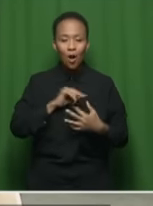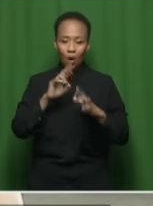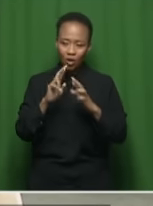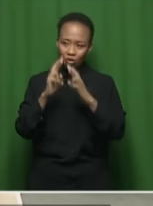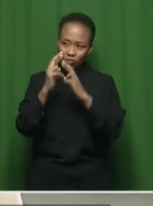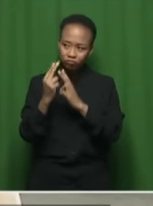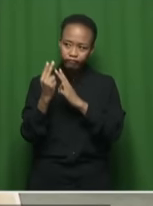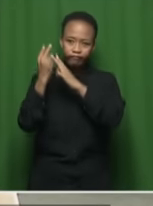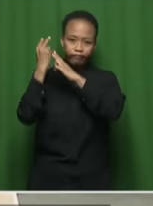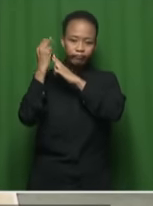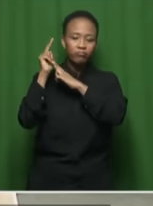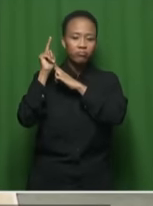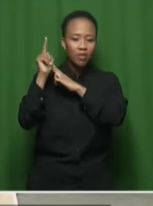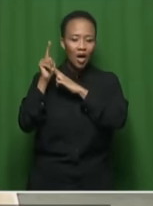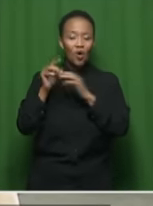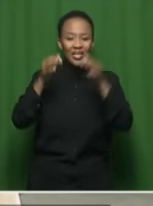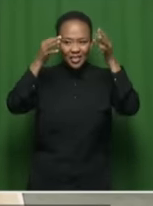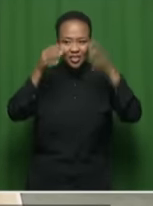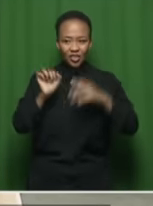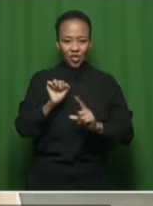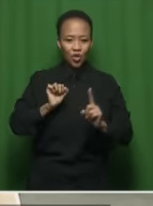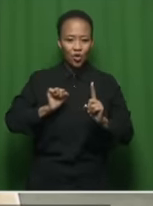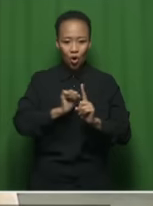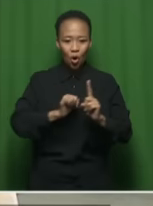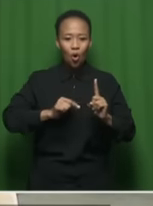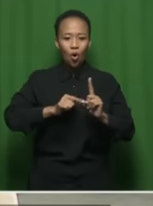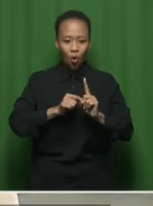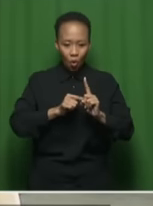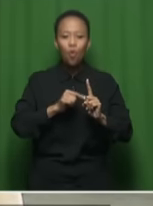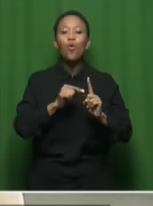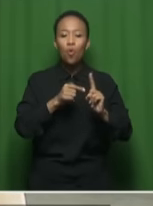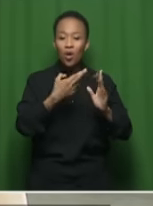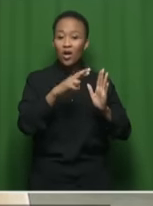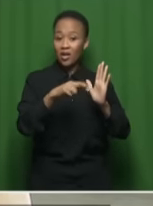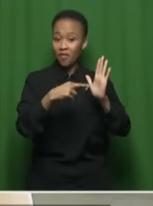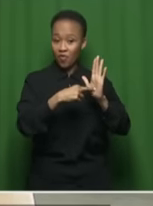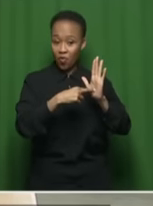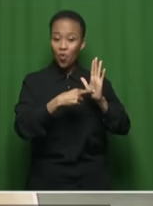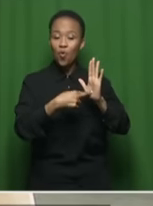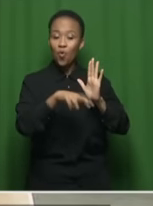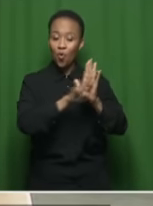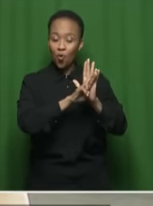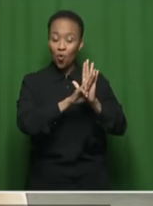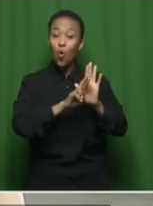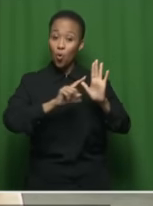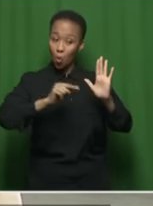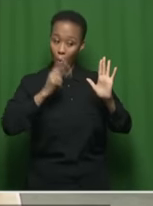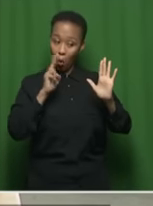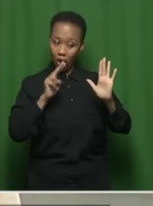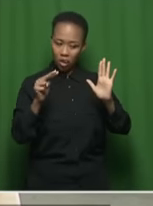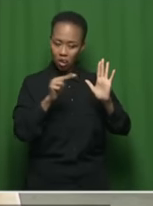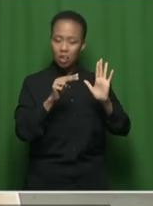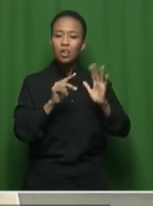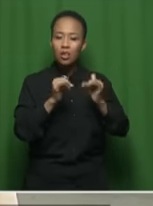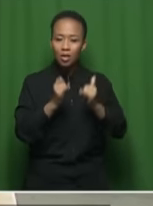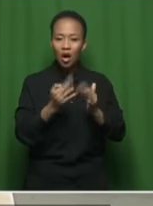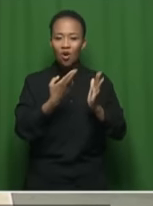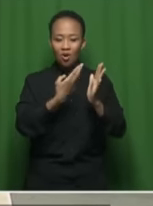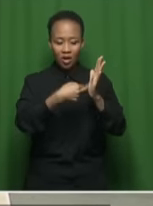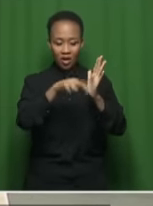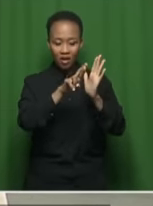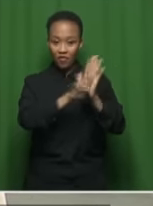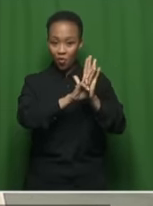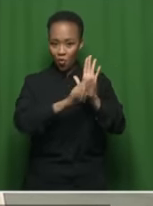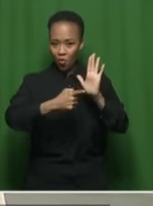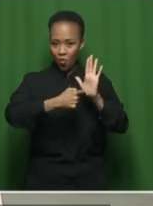the Deputy Chief Electoral Officer to register the Umkonto Wessezwe political party. Now, the grounds of this review is that the